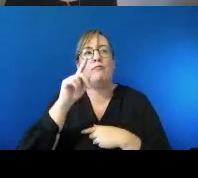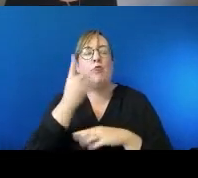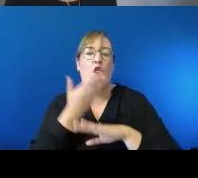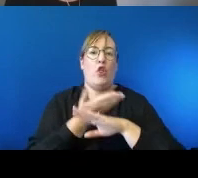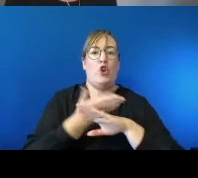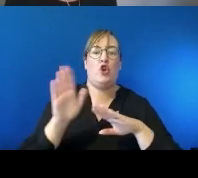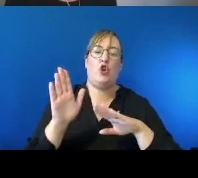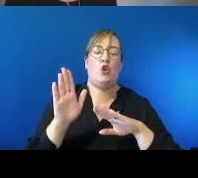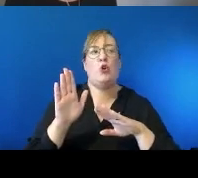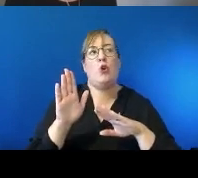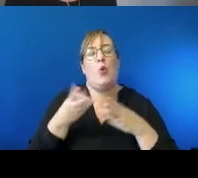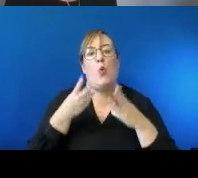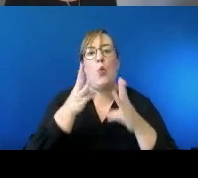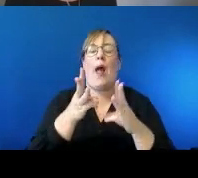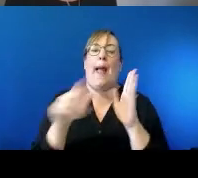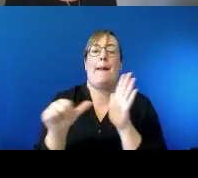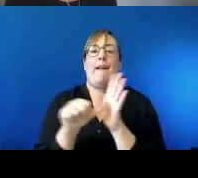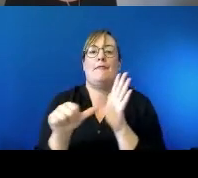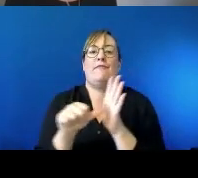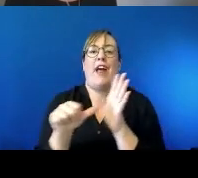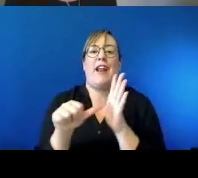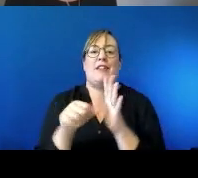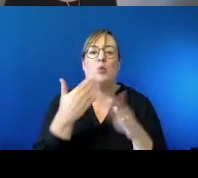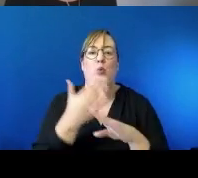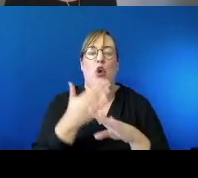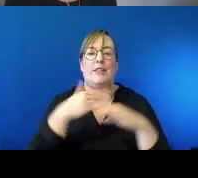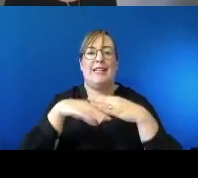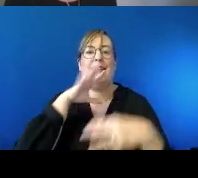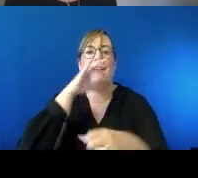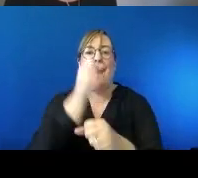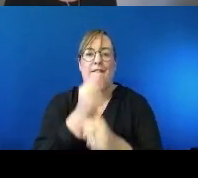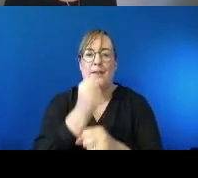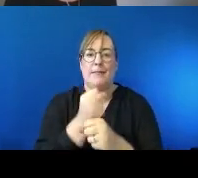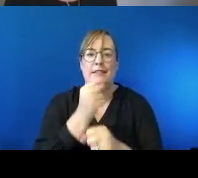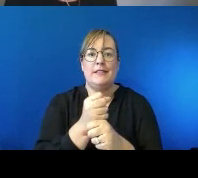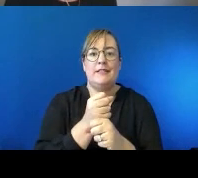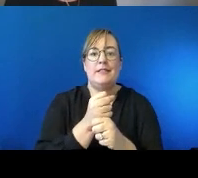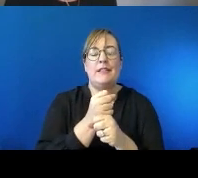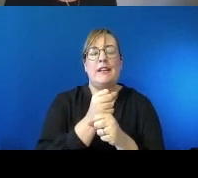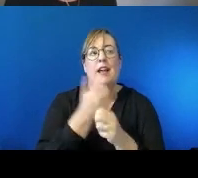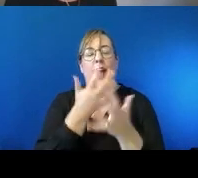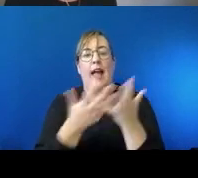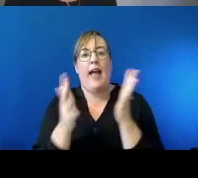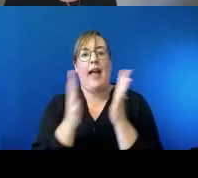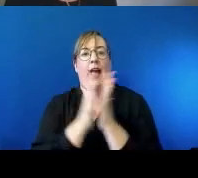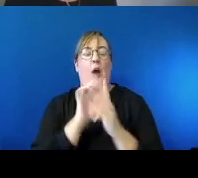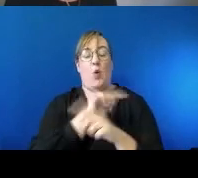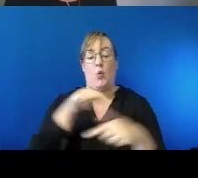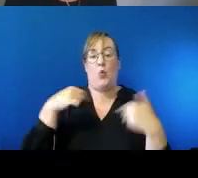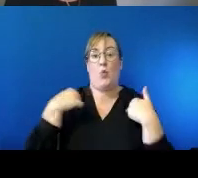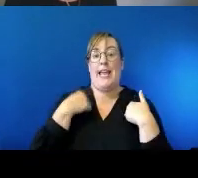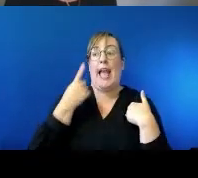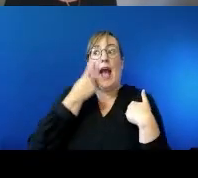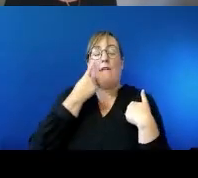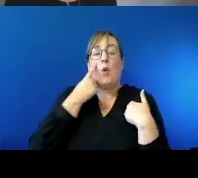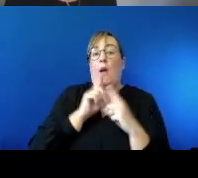how we weigh uh the government's responsibilities how we uh how we look at advice across to the minister